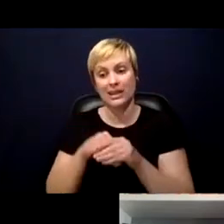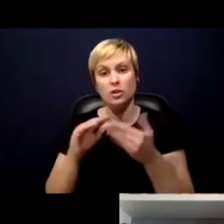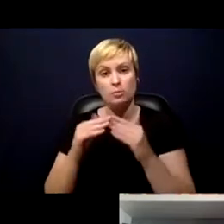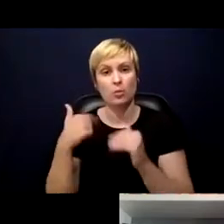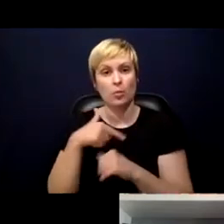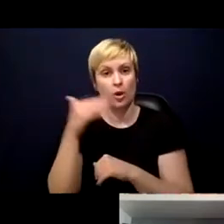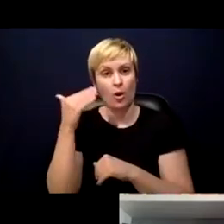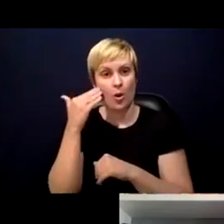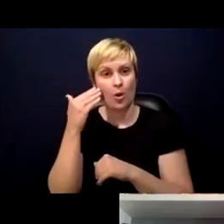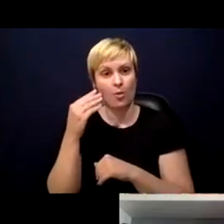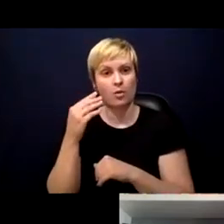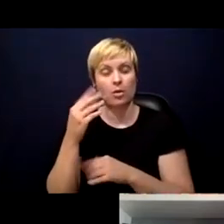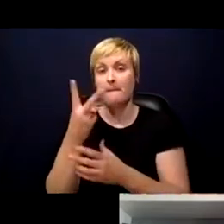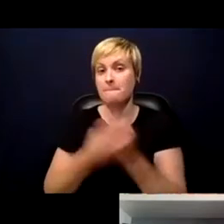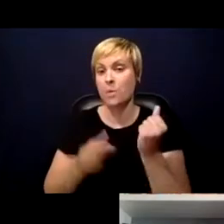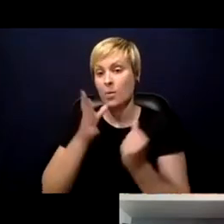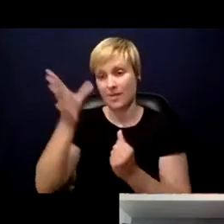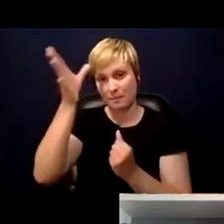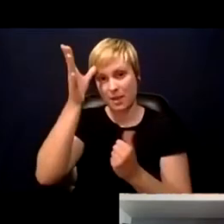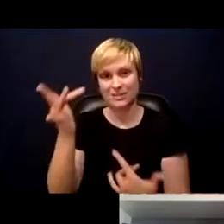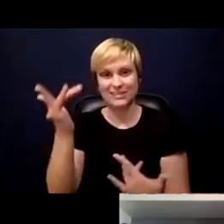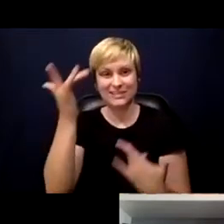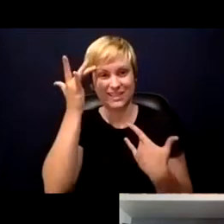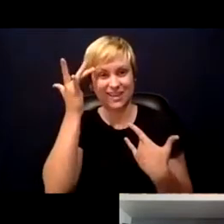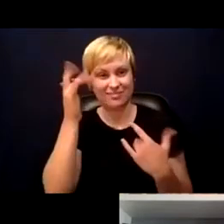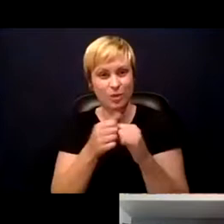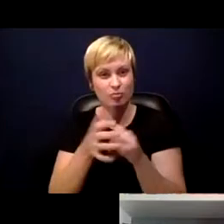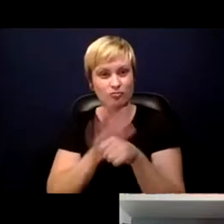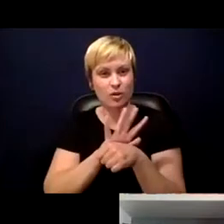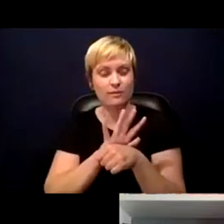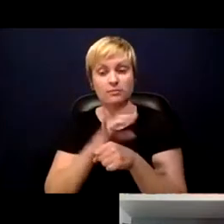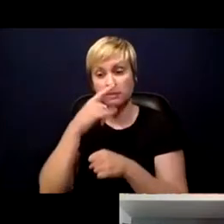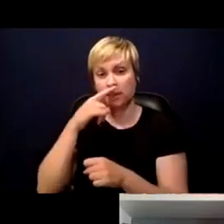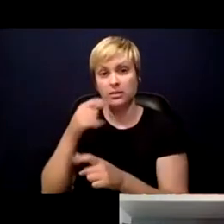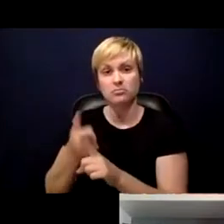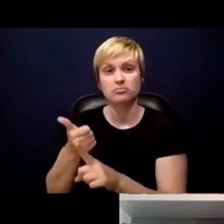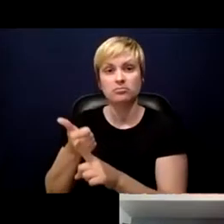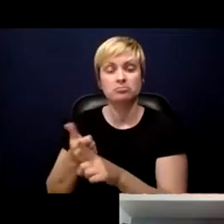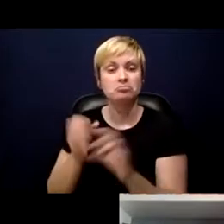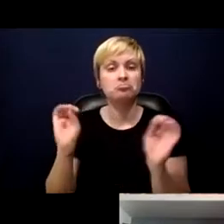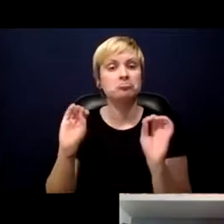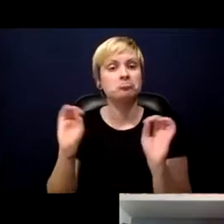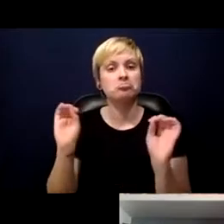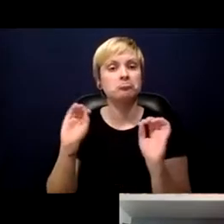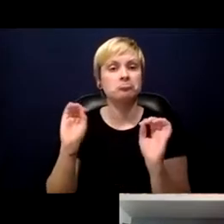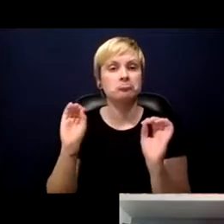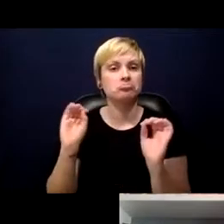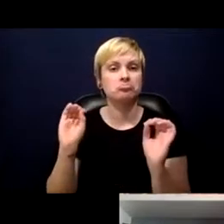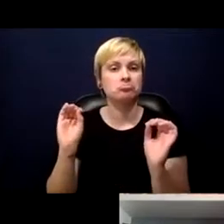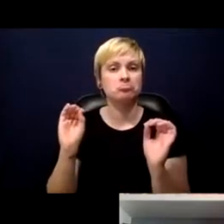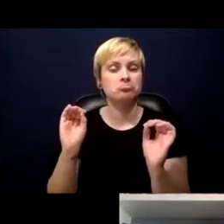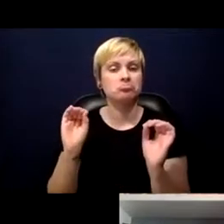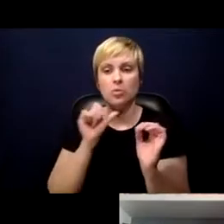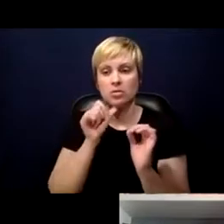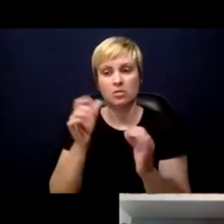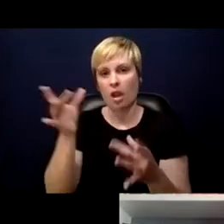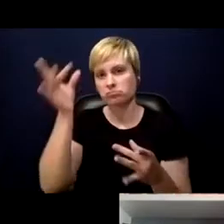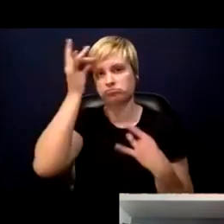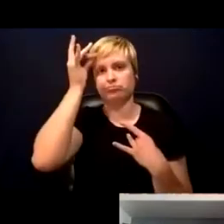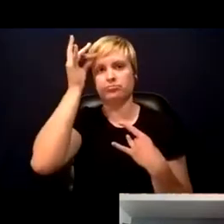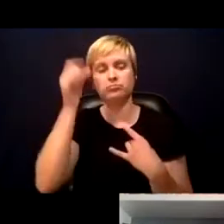parents have been sick with the virus and the kids have not contracted the